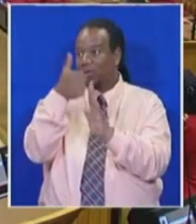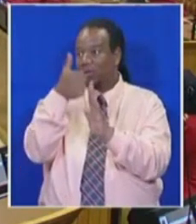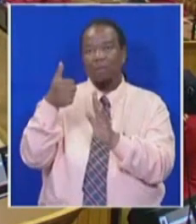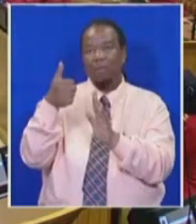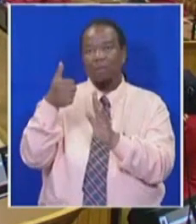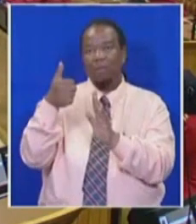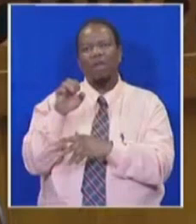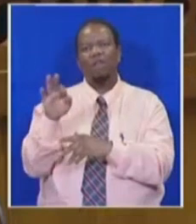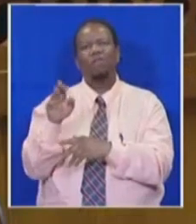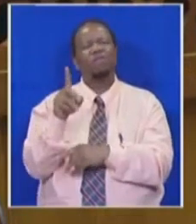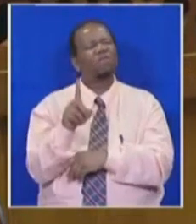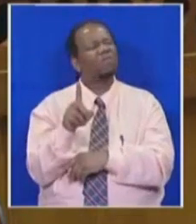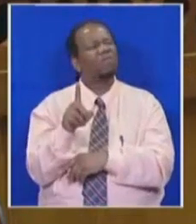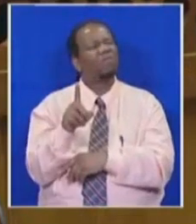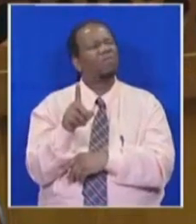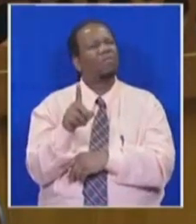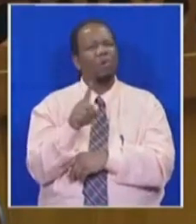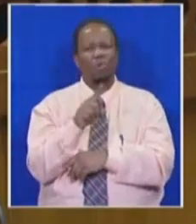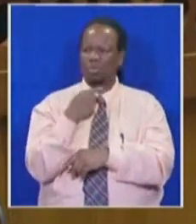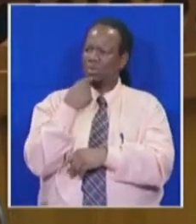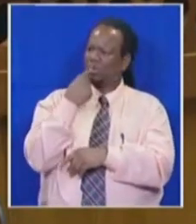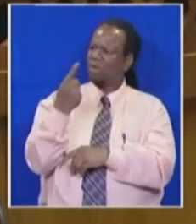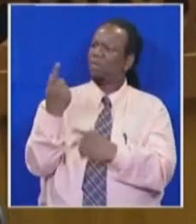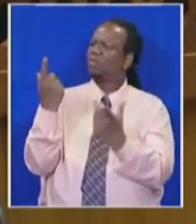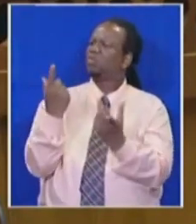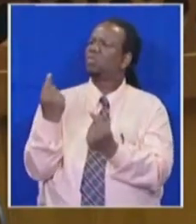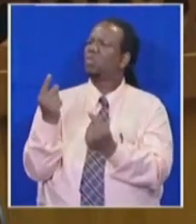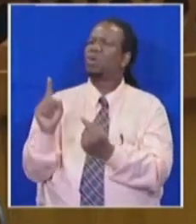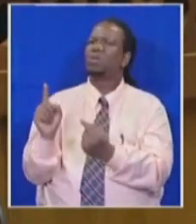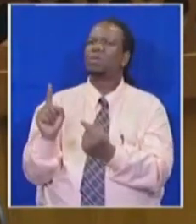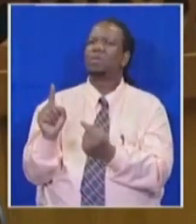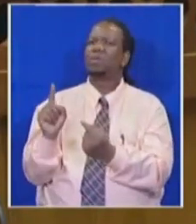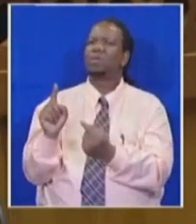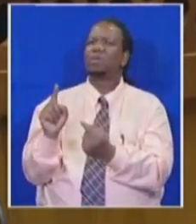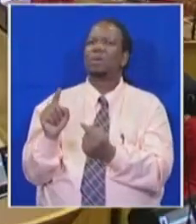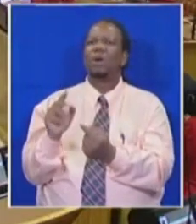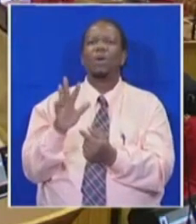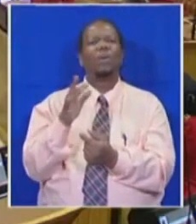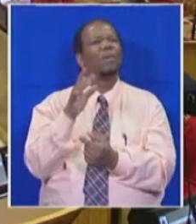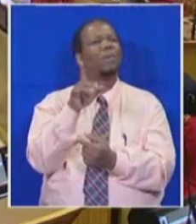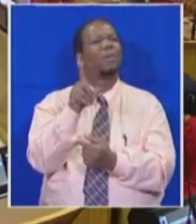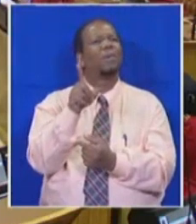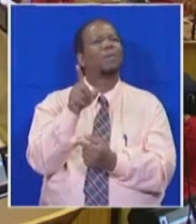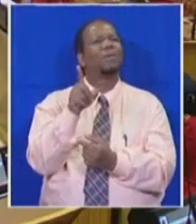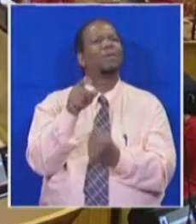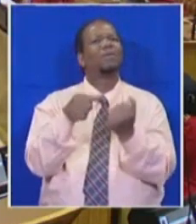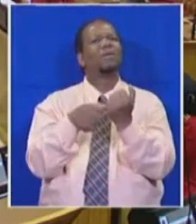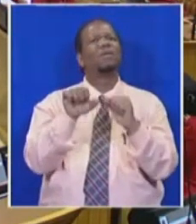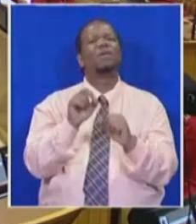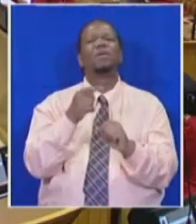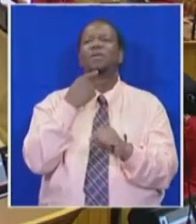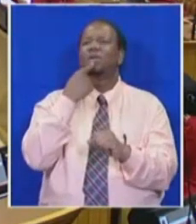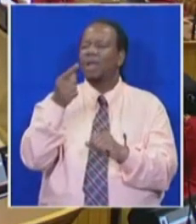is your instruction? My instruction to you is that the rules, you must call members